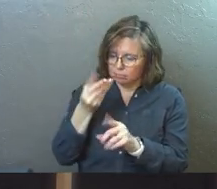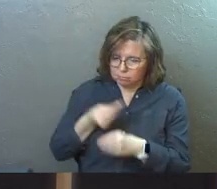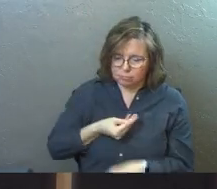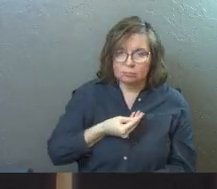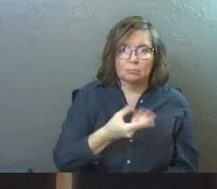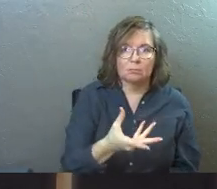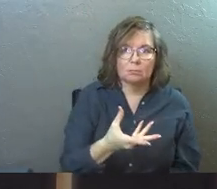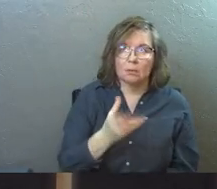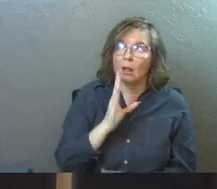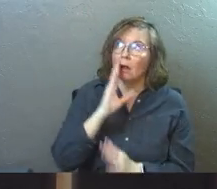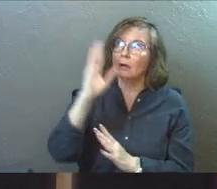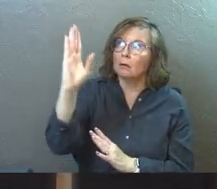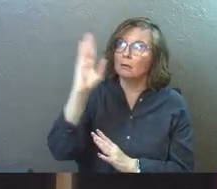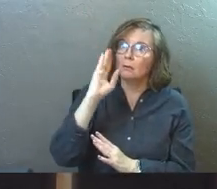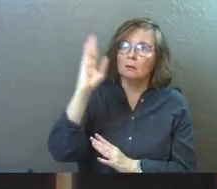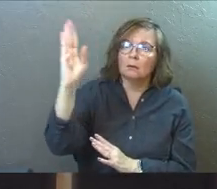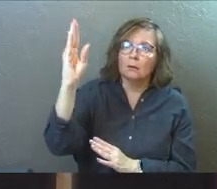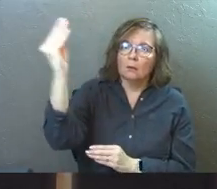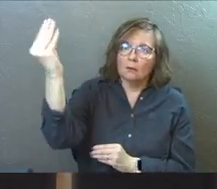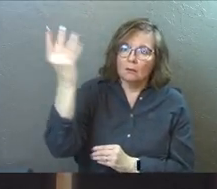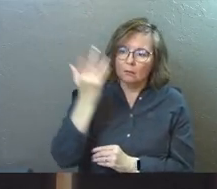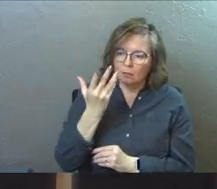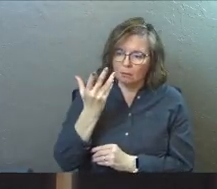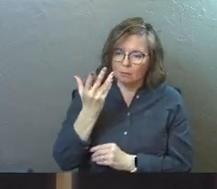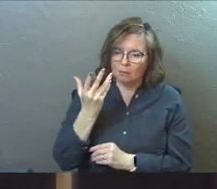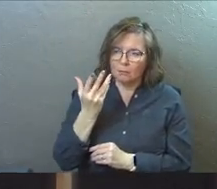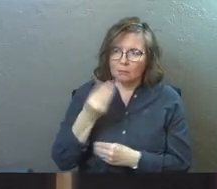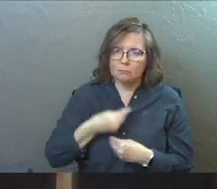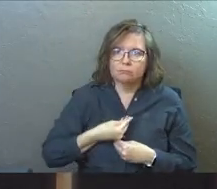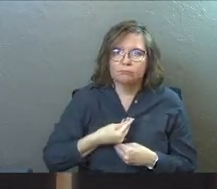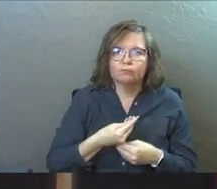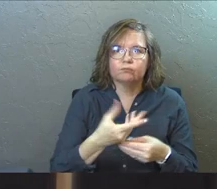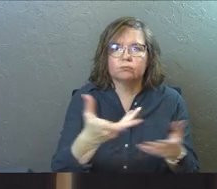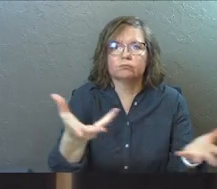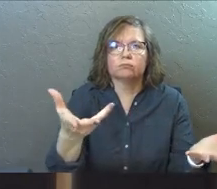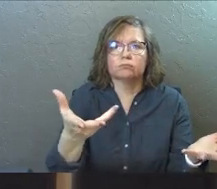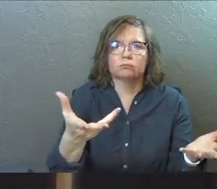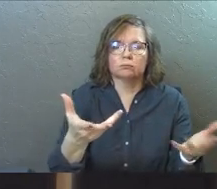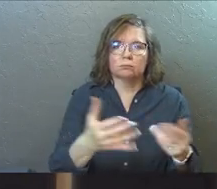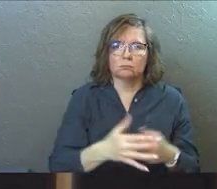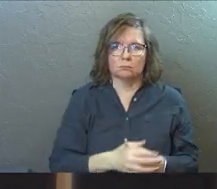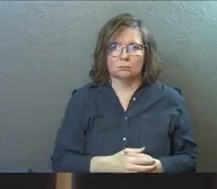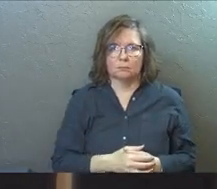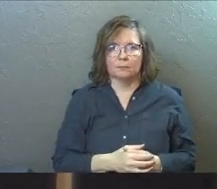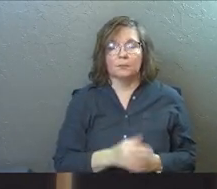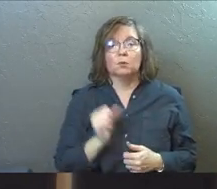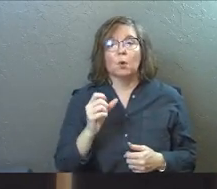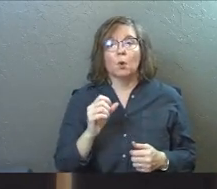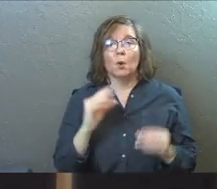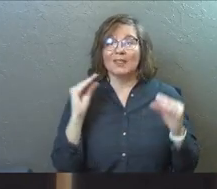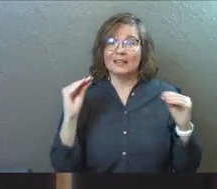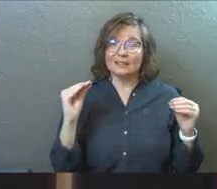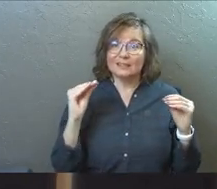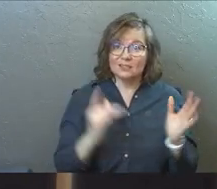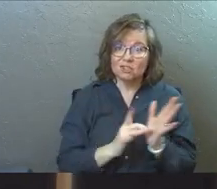there's like a channel that comes straight from God, the father. And those are the words that I speak. So the teaching that Jesus did,